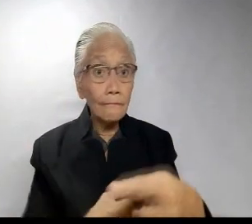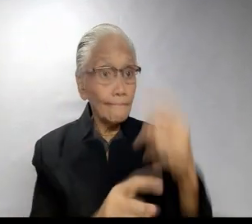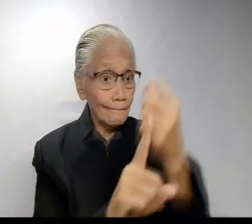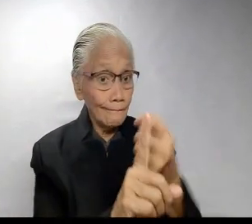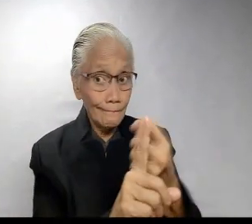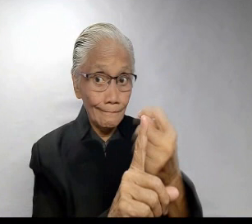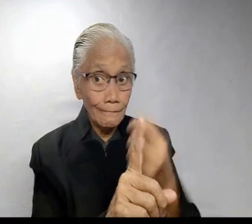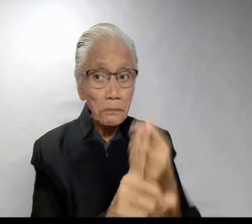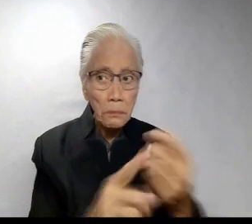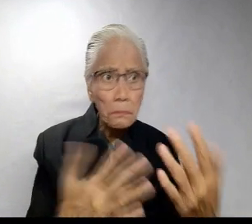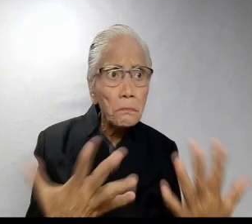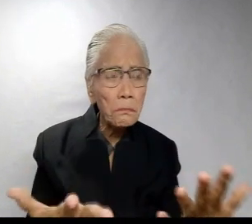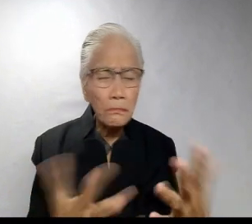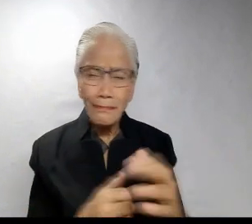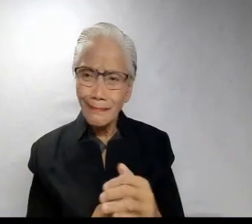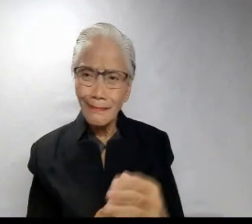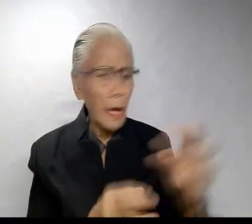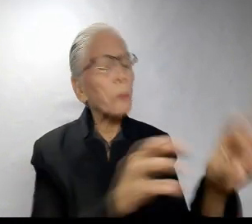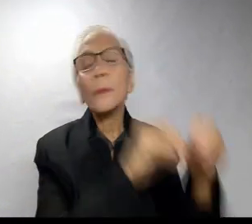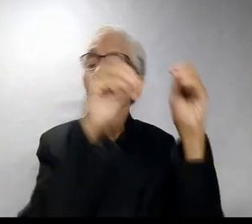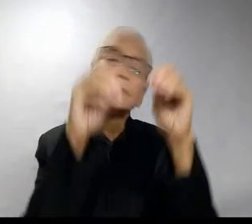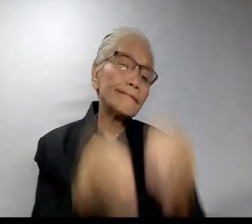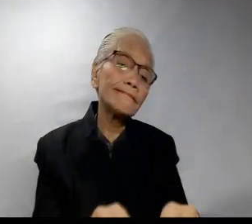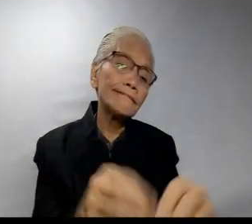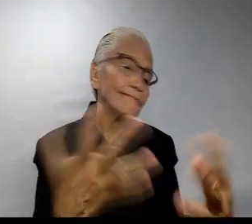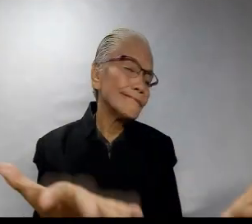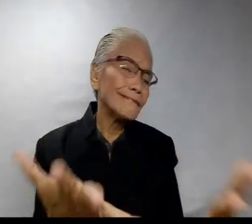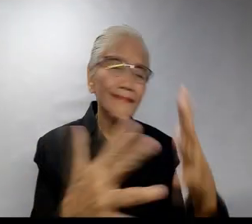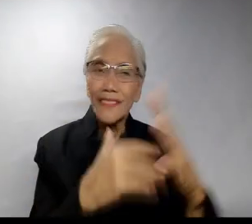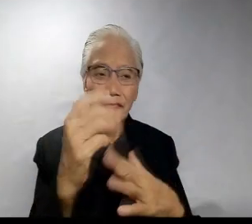69.4 degrees, so he's comfortable when I put him in.